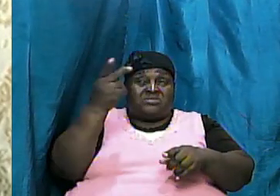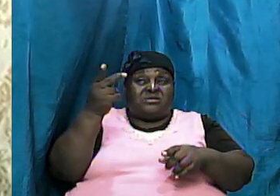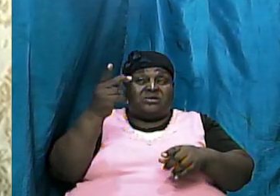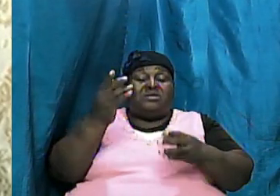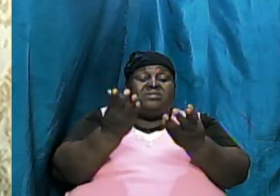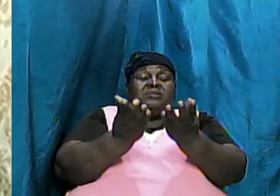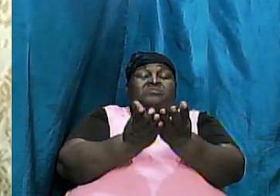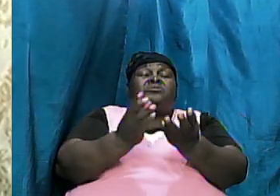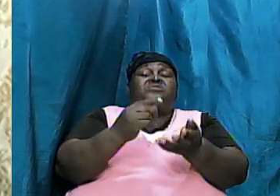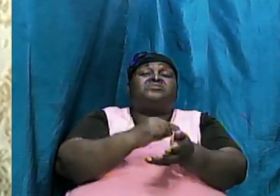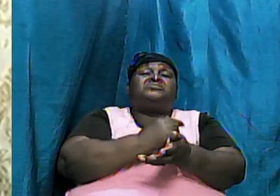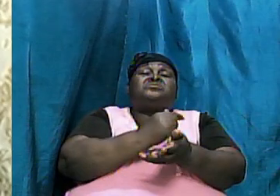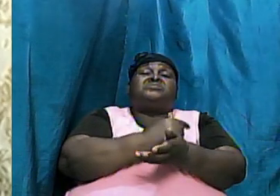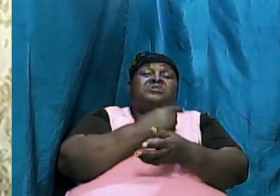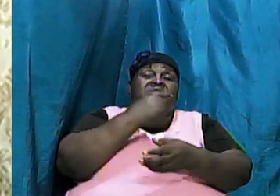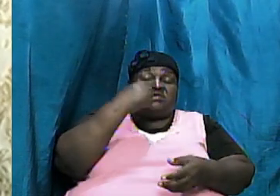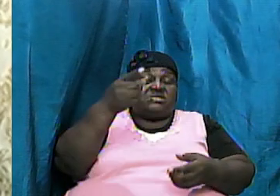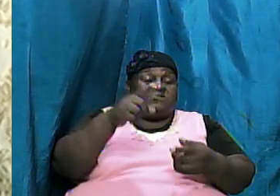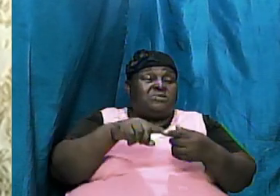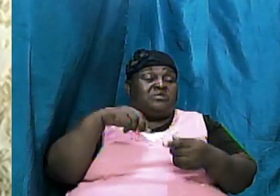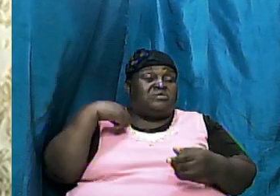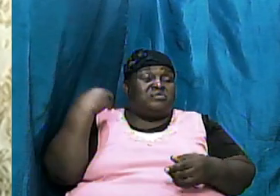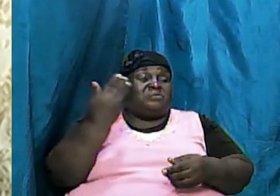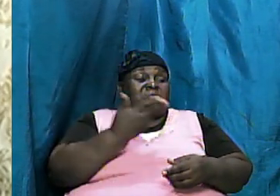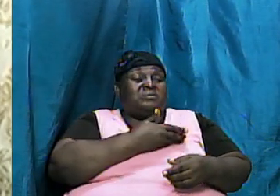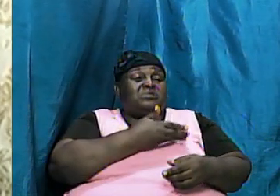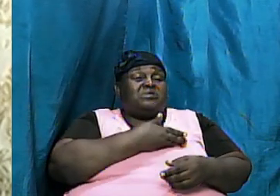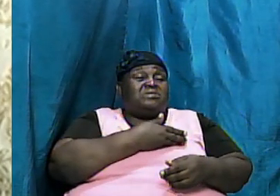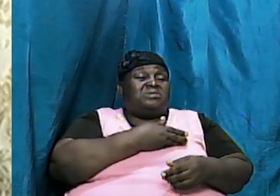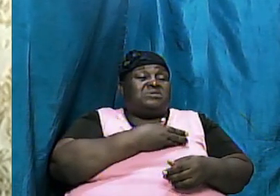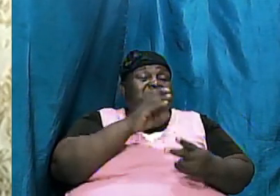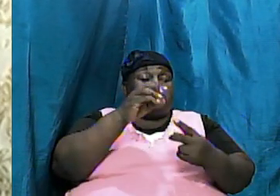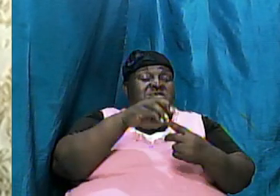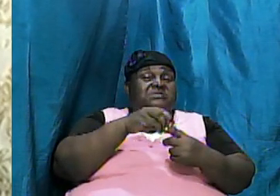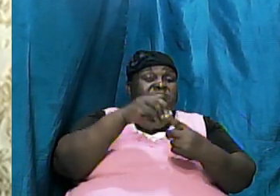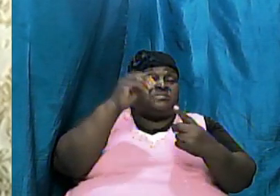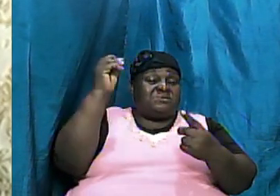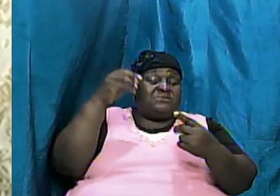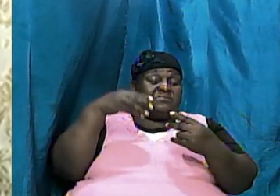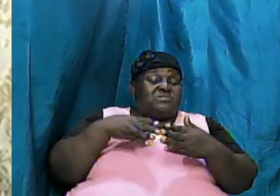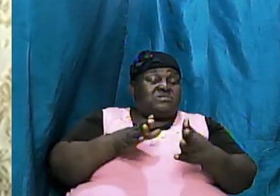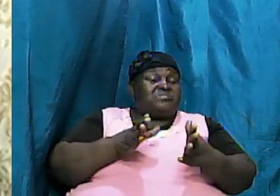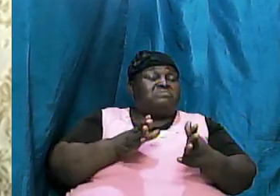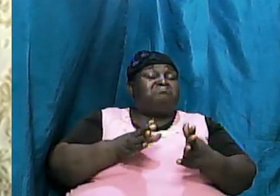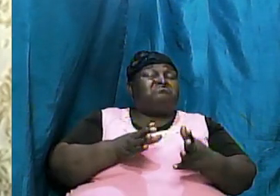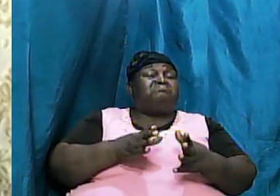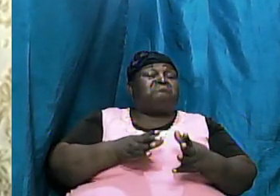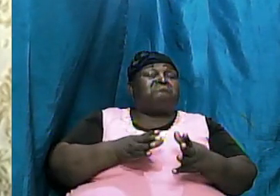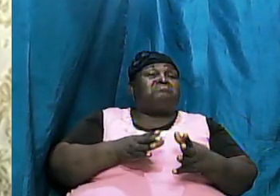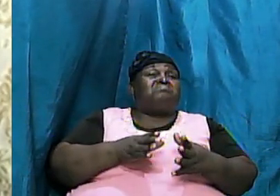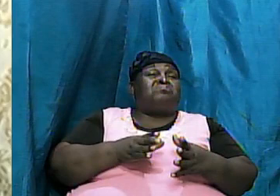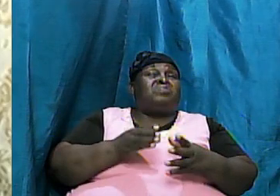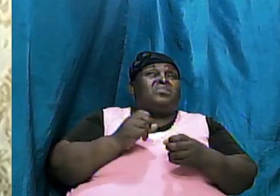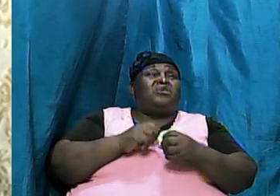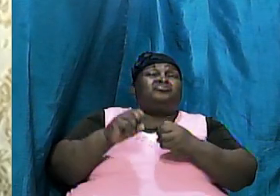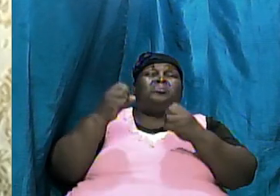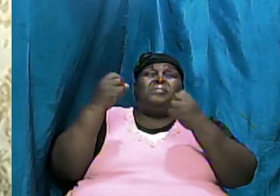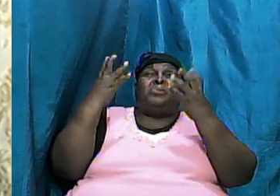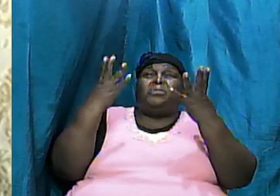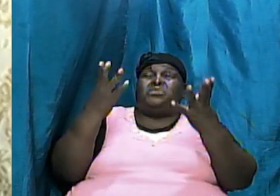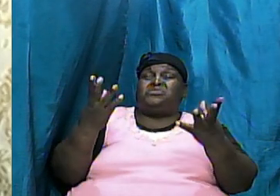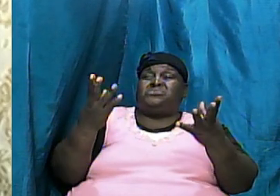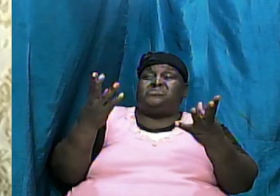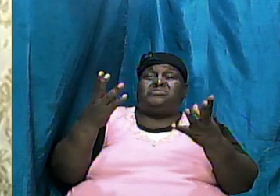of Genesis speak to us in peculiar specific ways and there is so much